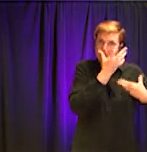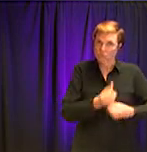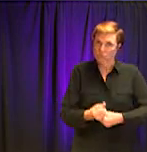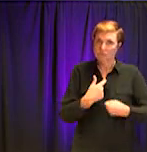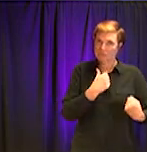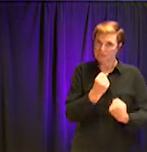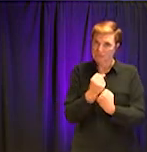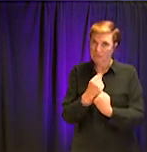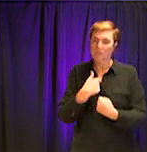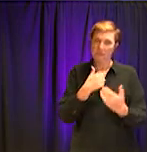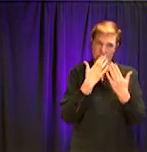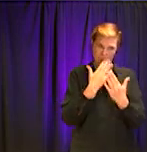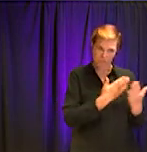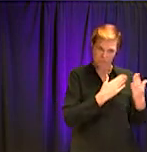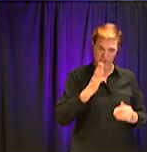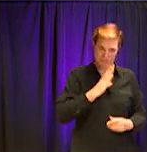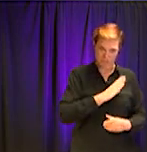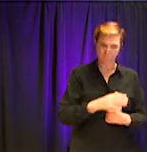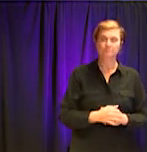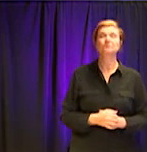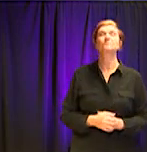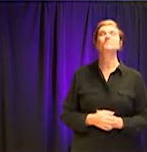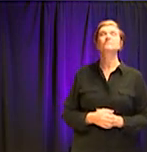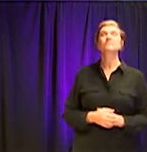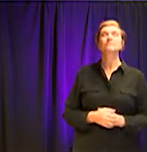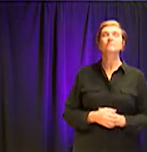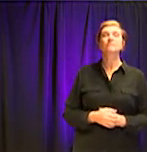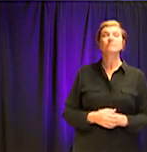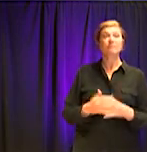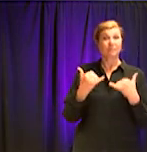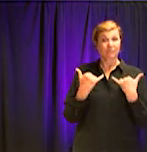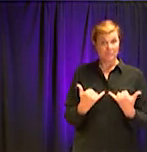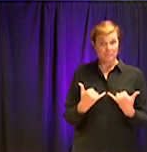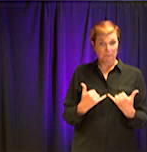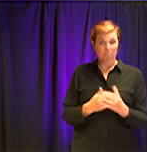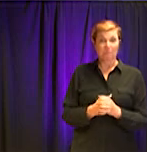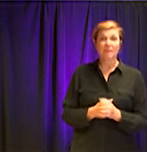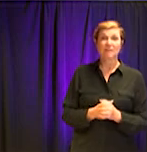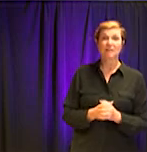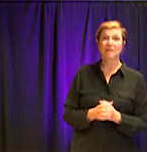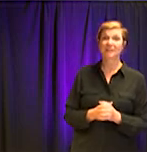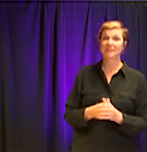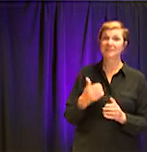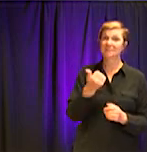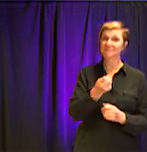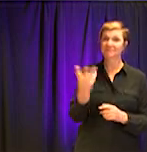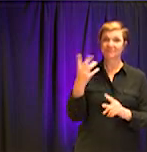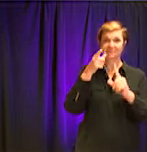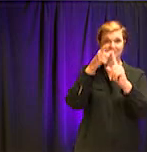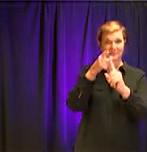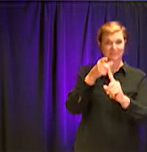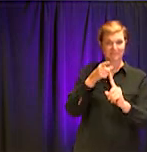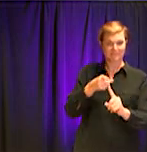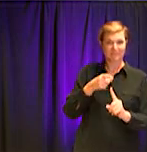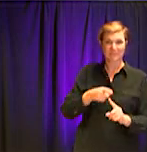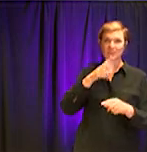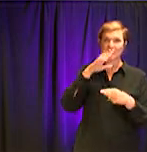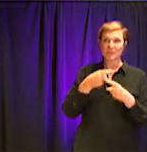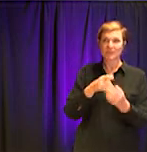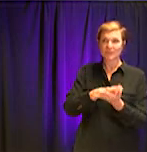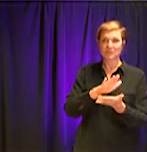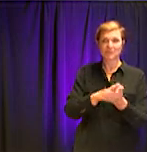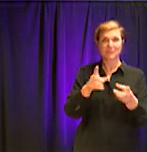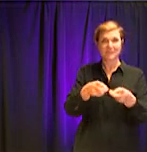them. With that being said, I would like to talk a few points about the things that the school district is doing to serve